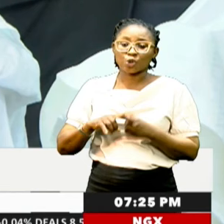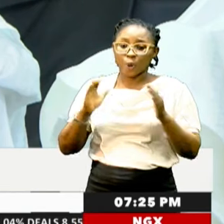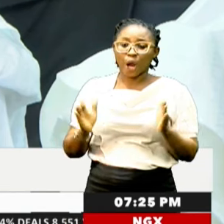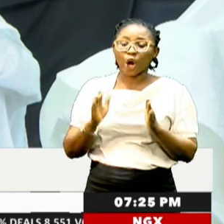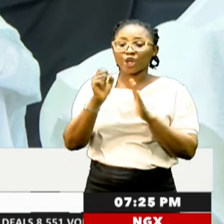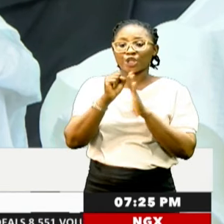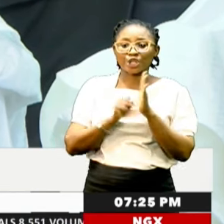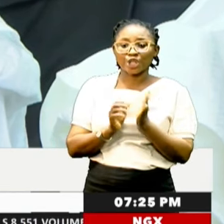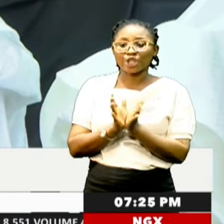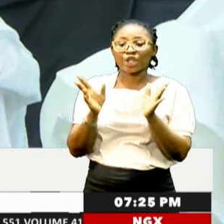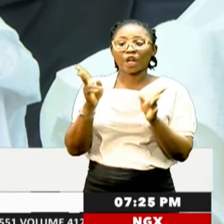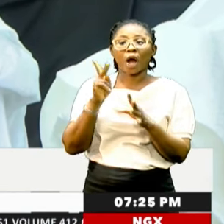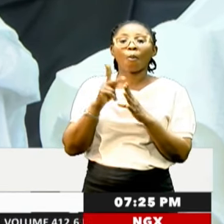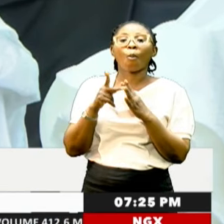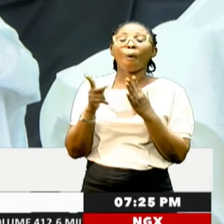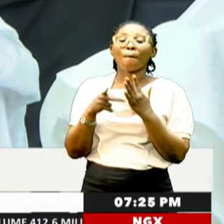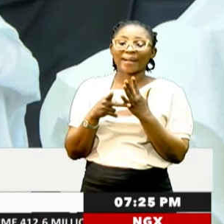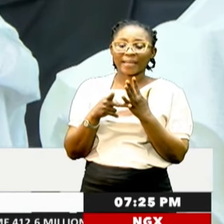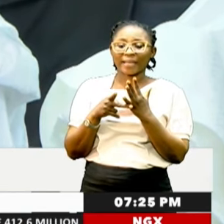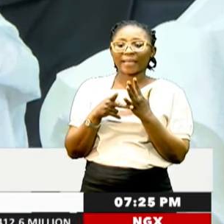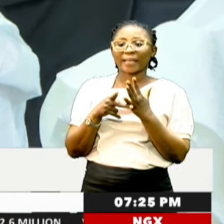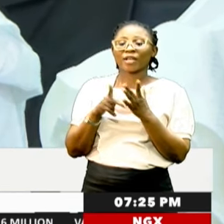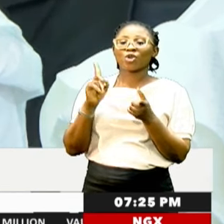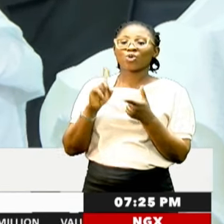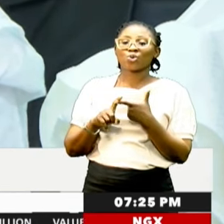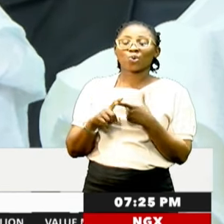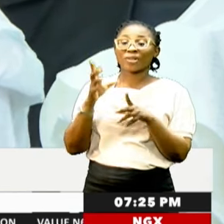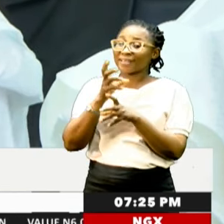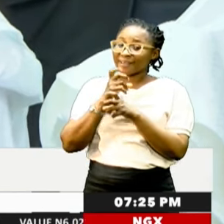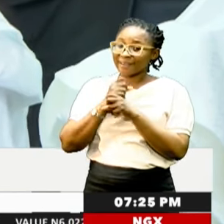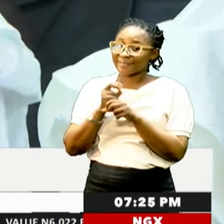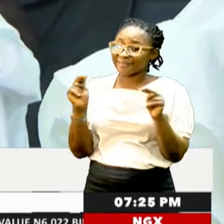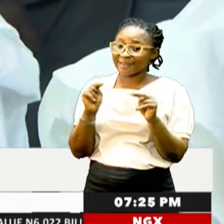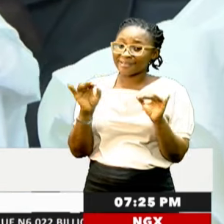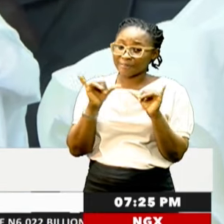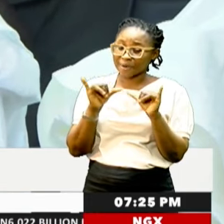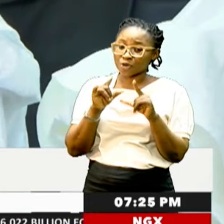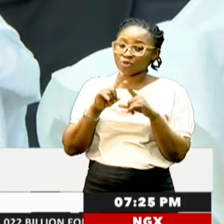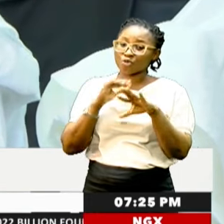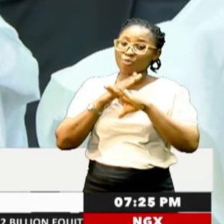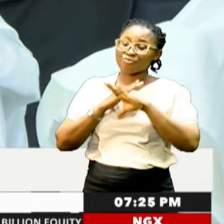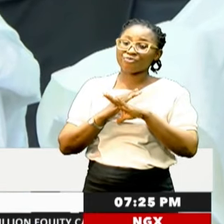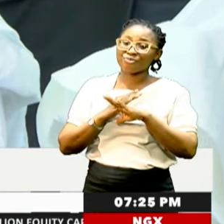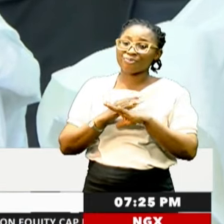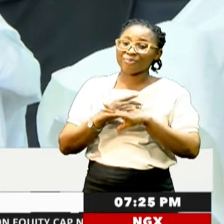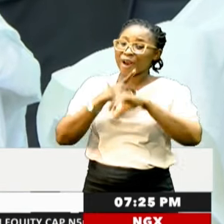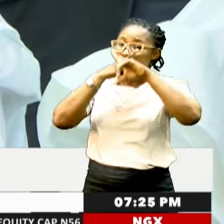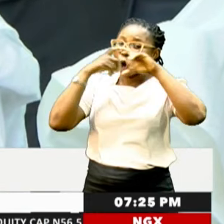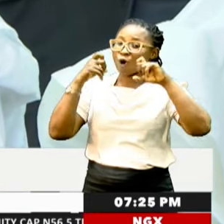states and the general public to take necessary measures to prevent ugly flooding